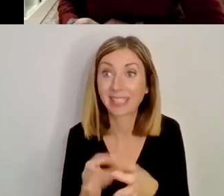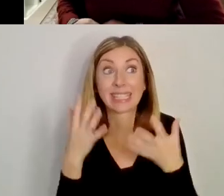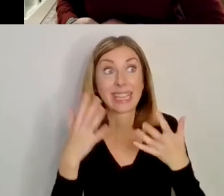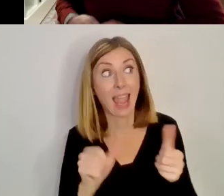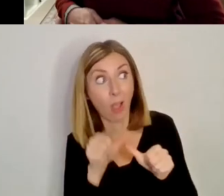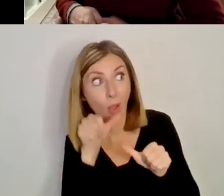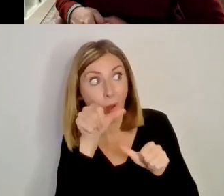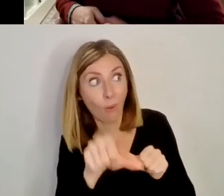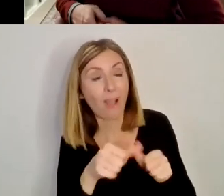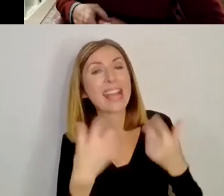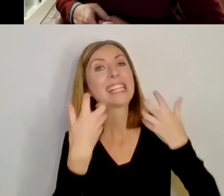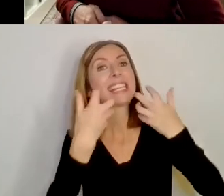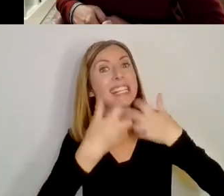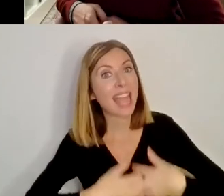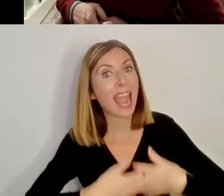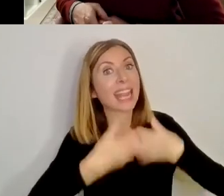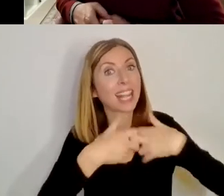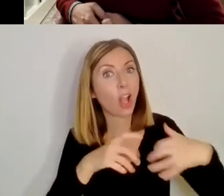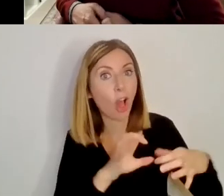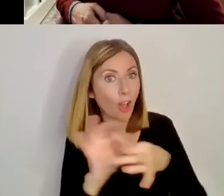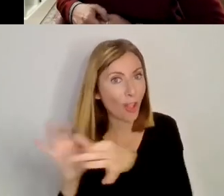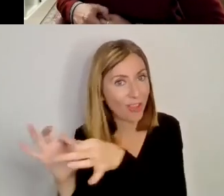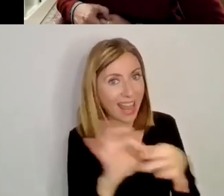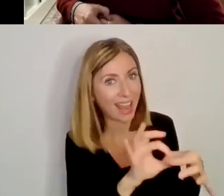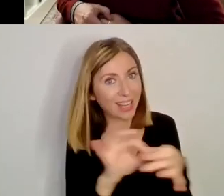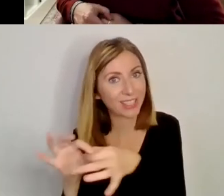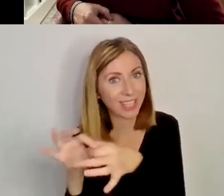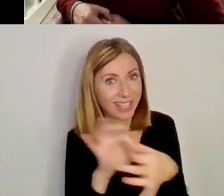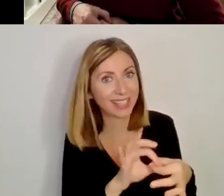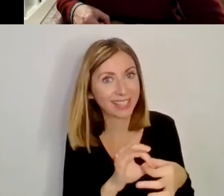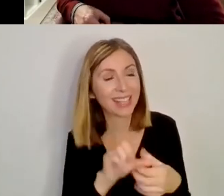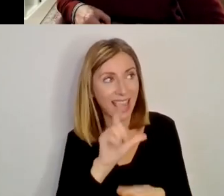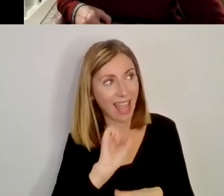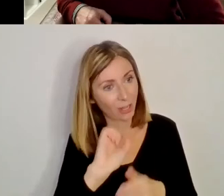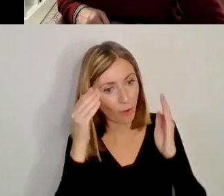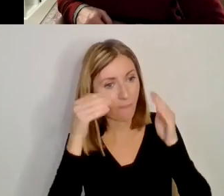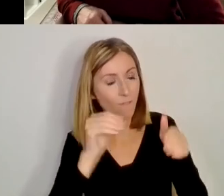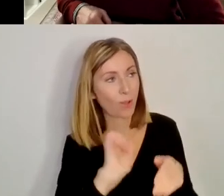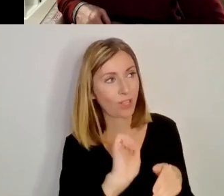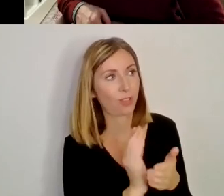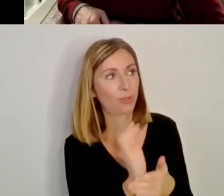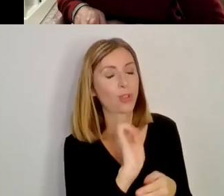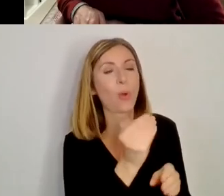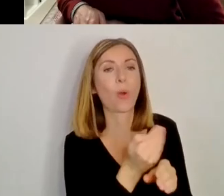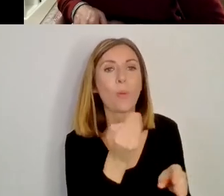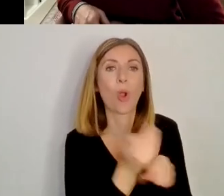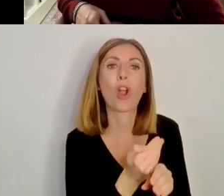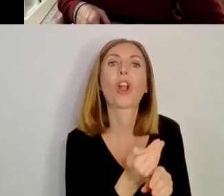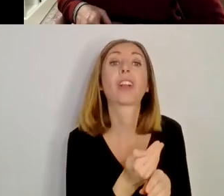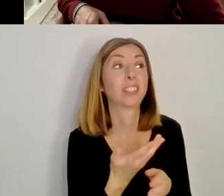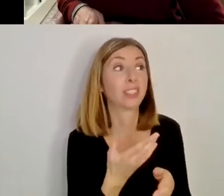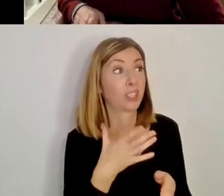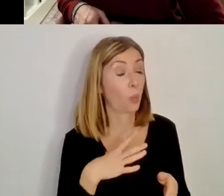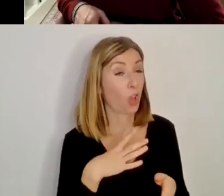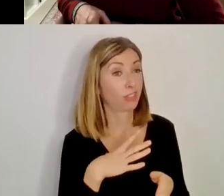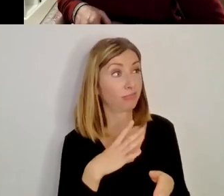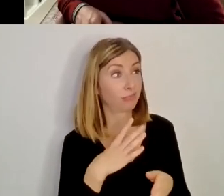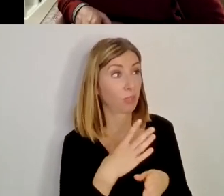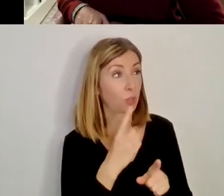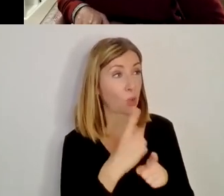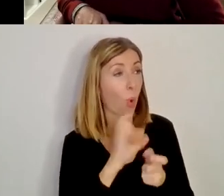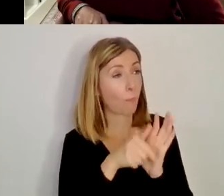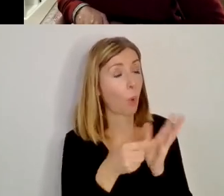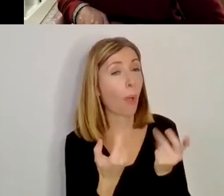deal with in so many ways, as well as other ways, of course, within your work with the apps and, uh, signage and that. So maybe would you, would you like to maybe do, um,